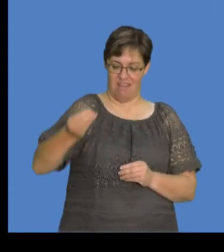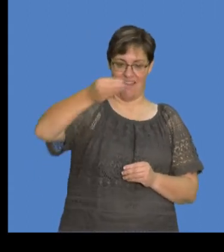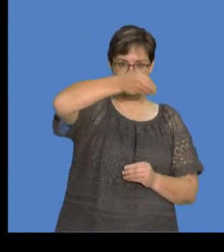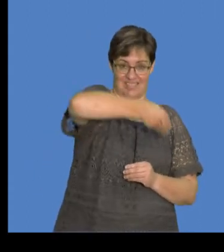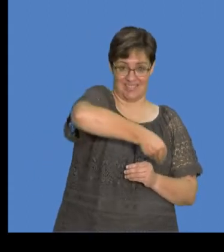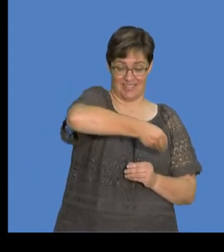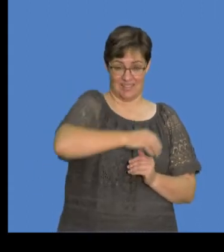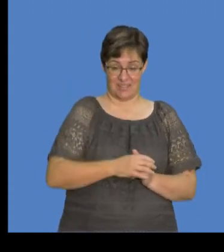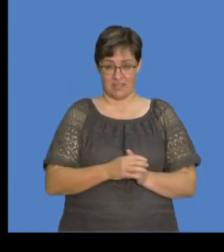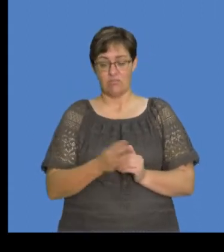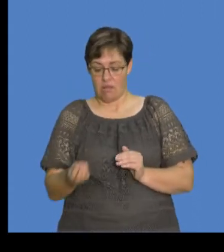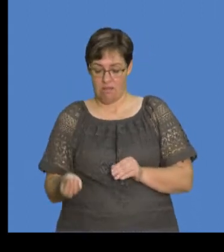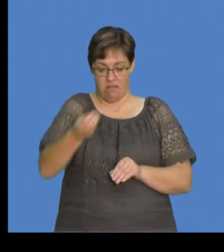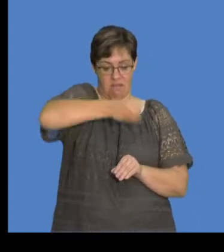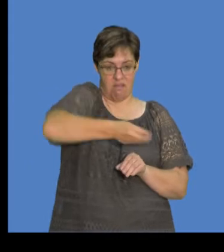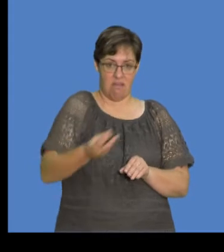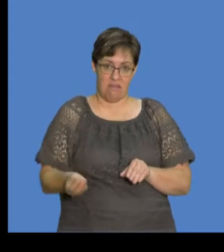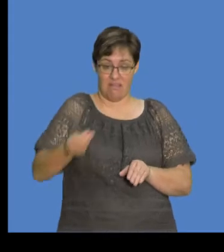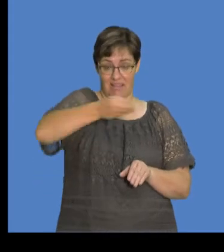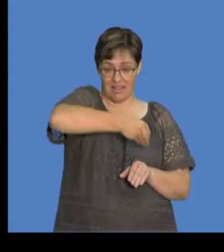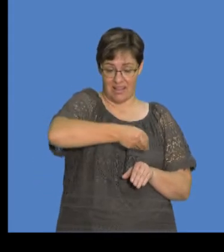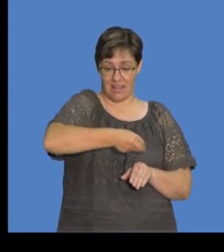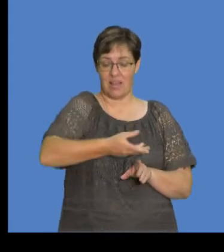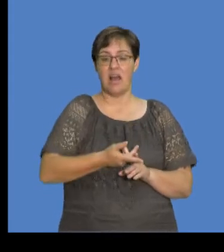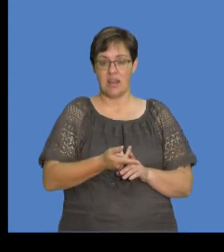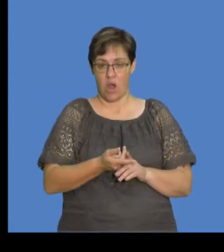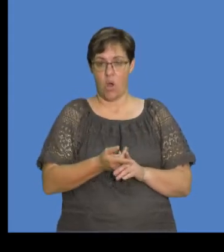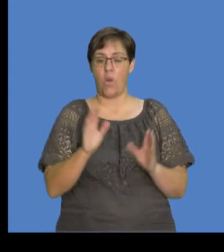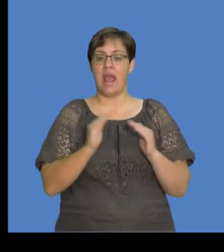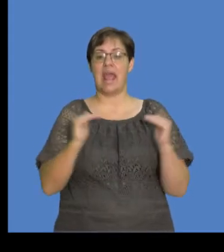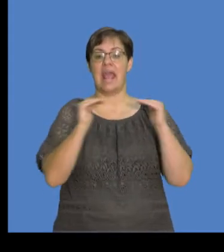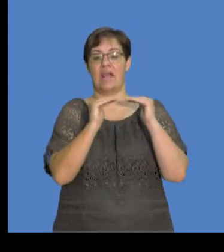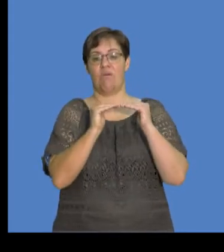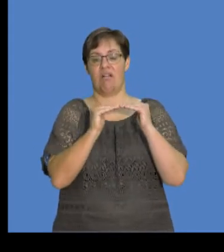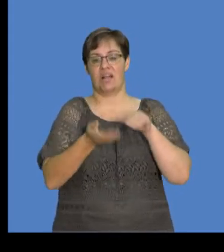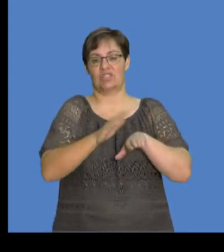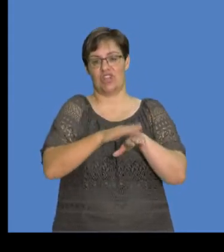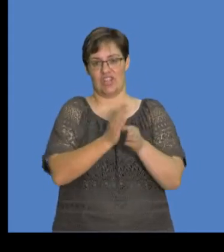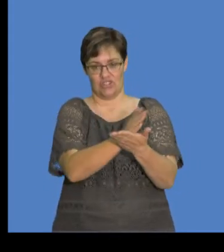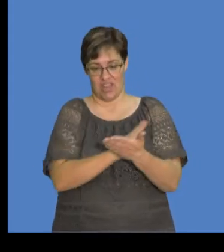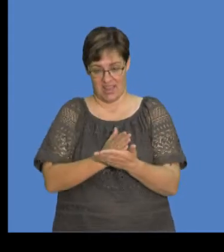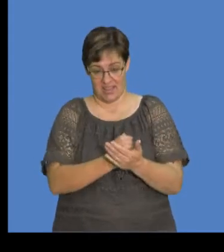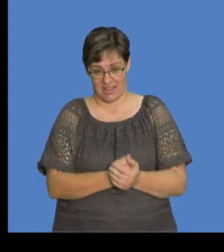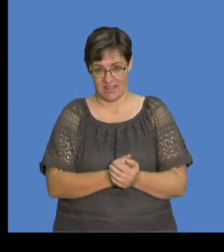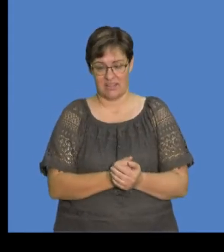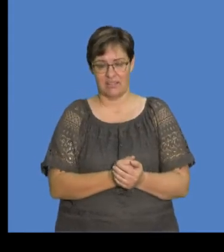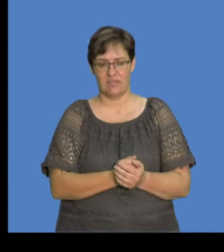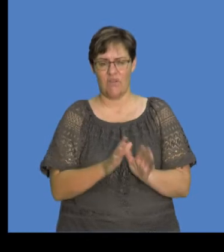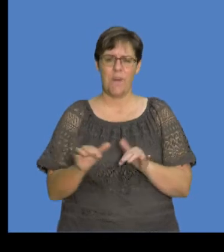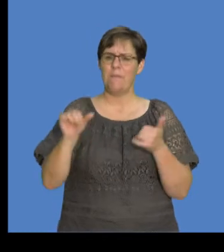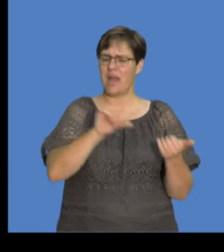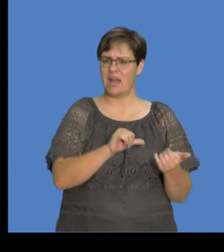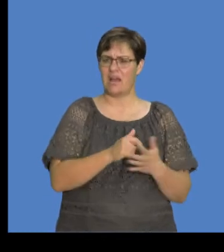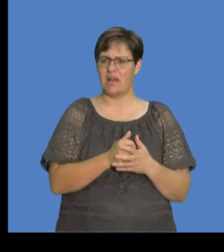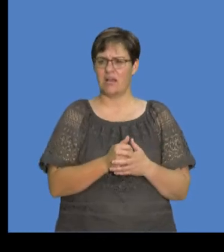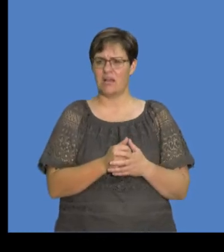Now, as they transfer this charge, the charge is shared equally. So if we go back again, we know that